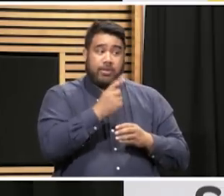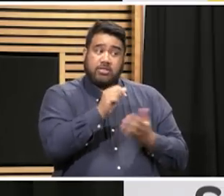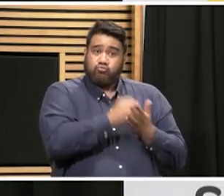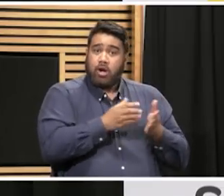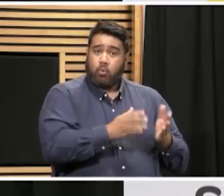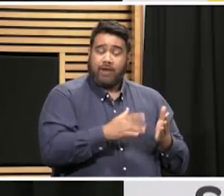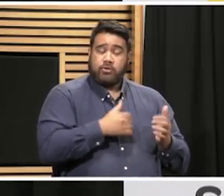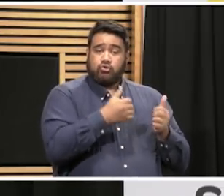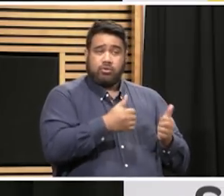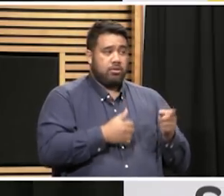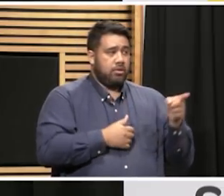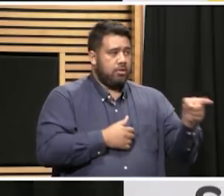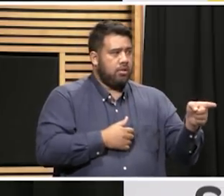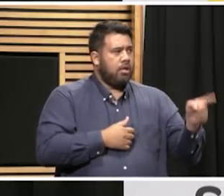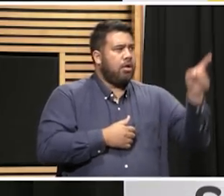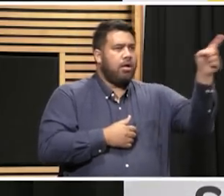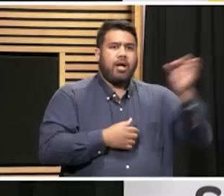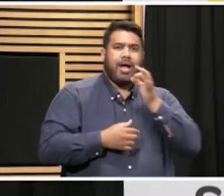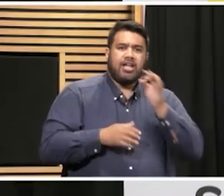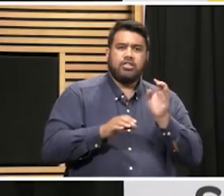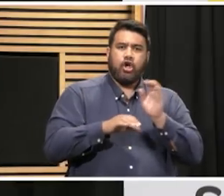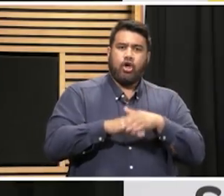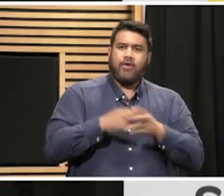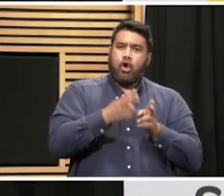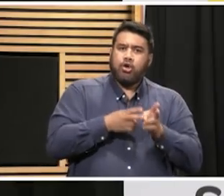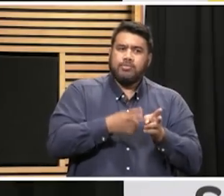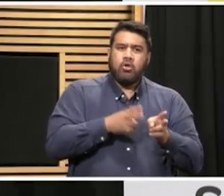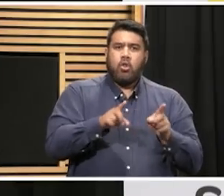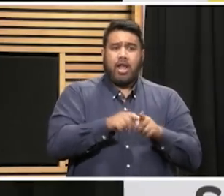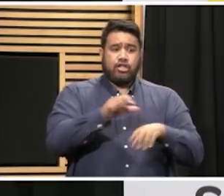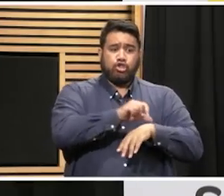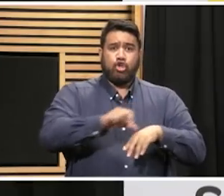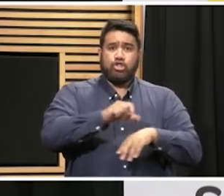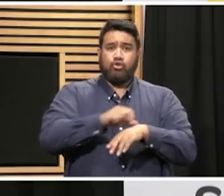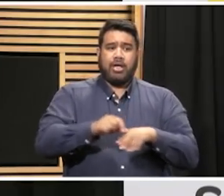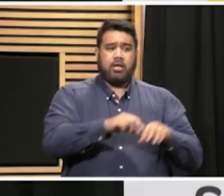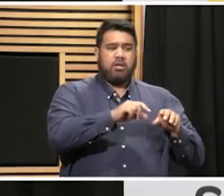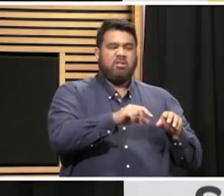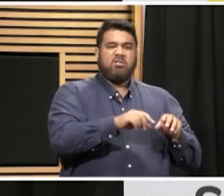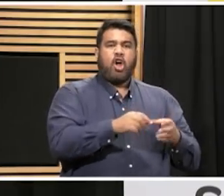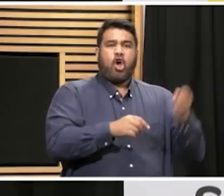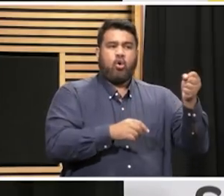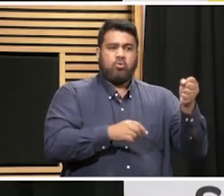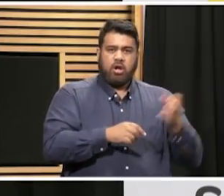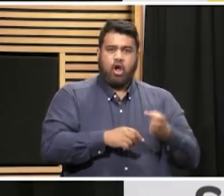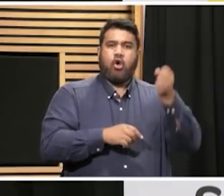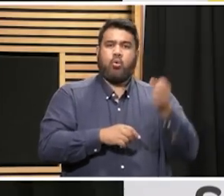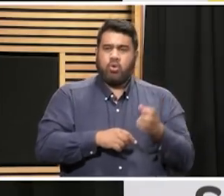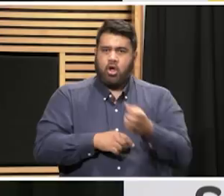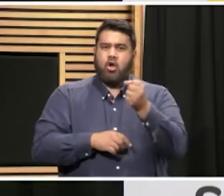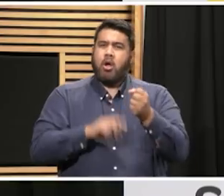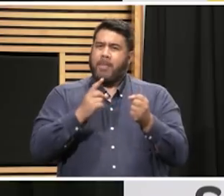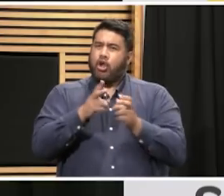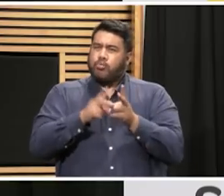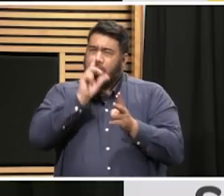approach. And what about hospitals? What are they doing beyond cancelling elective surgeries, restricting visitors? What measures are they taking or could they take